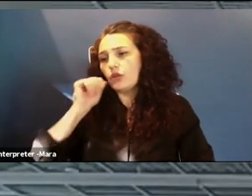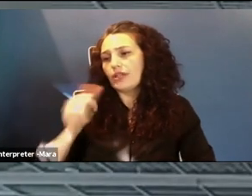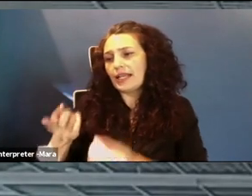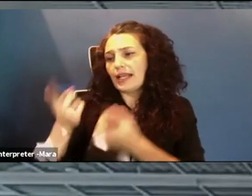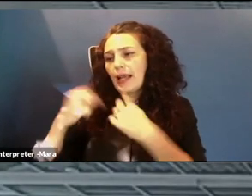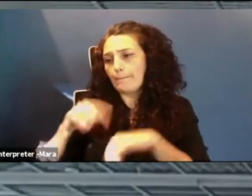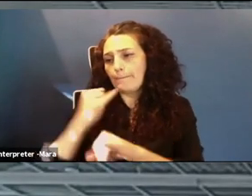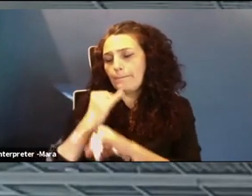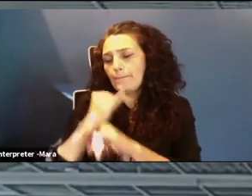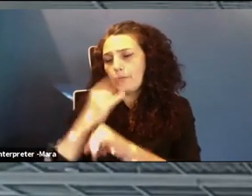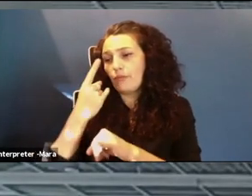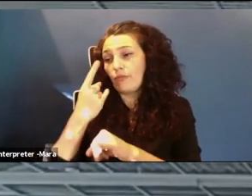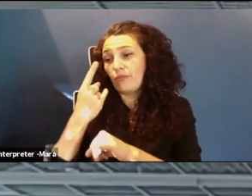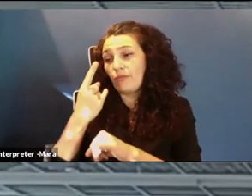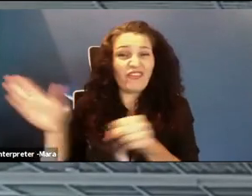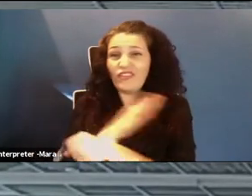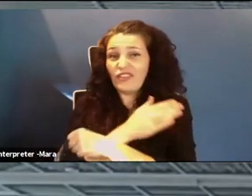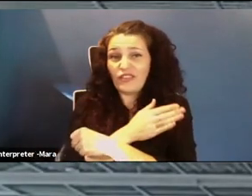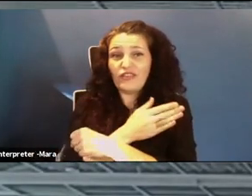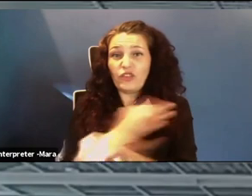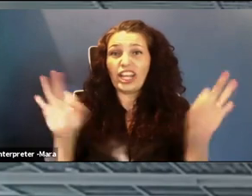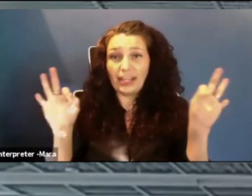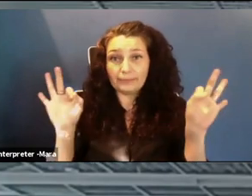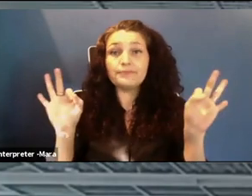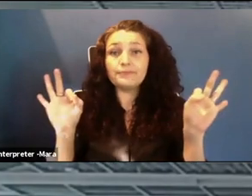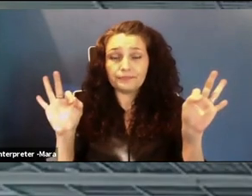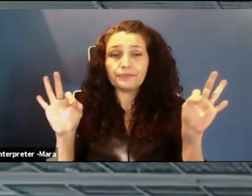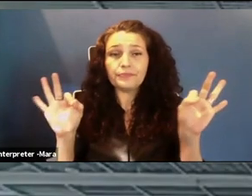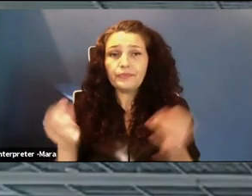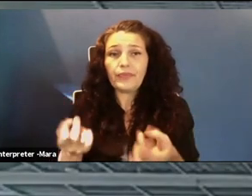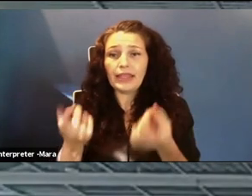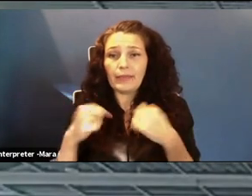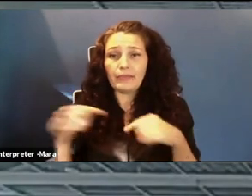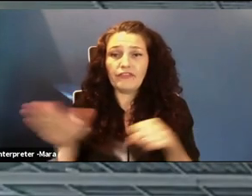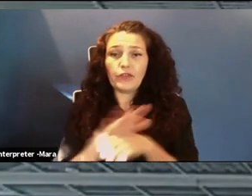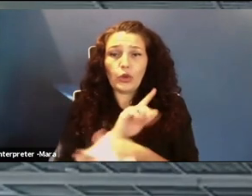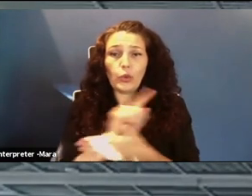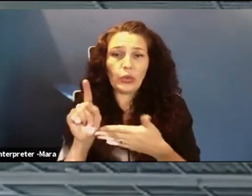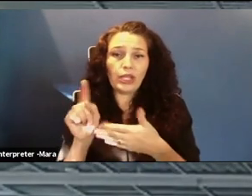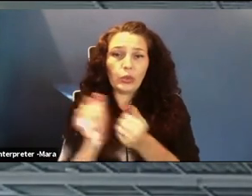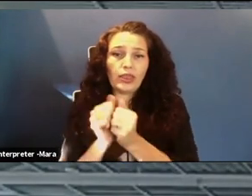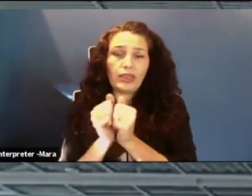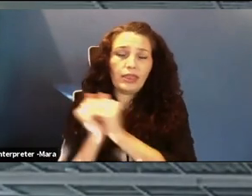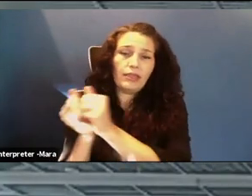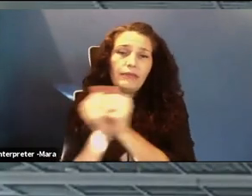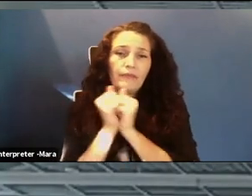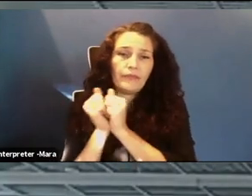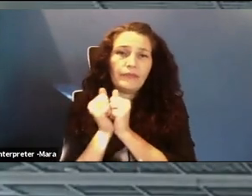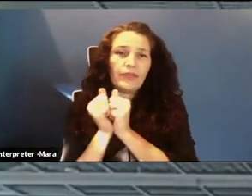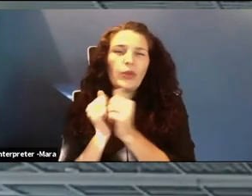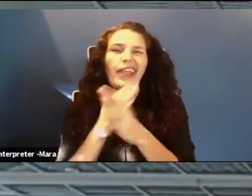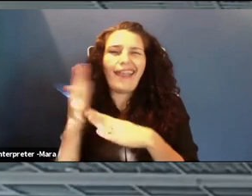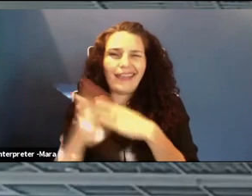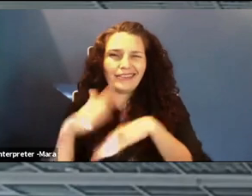for completely, it's completely free. And they get to spend an entire week with us doing all sorts of hands on